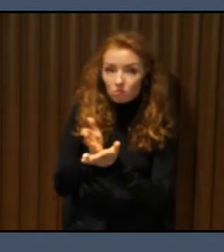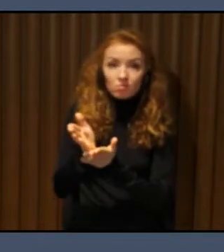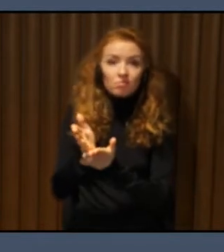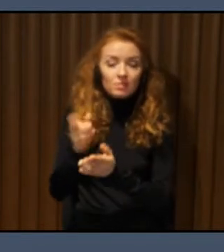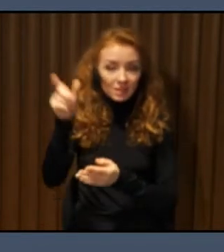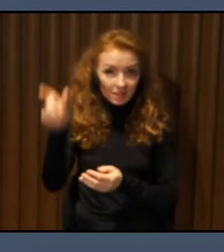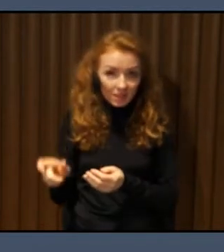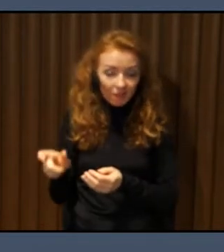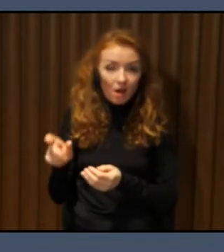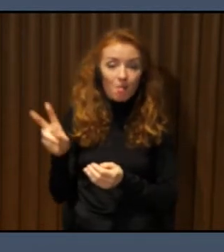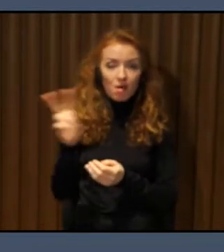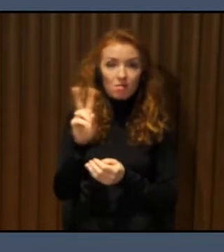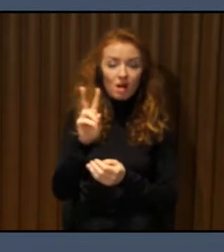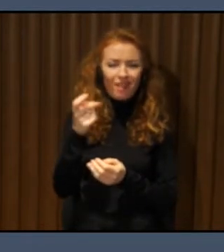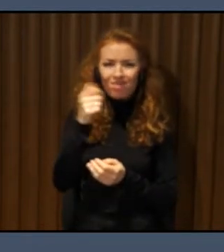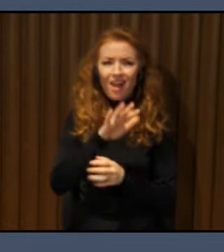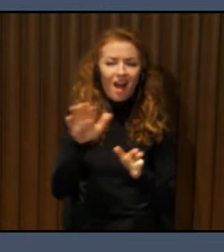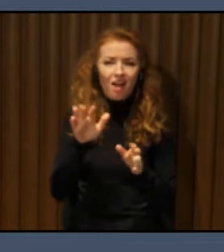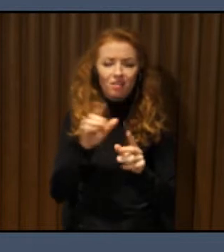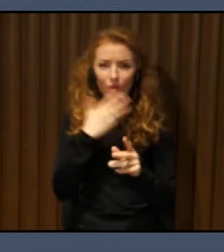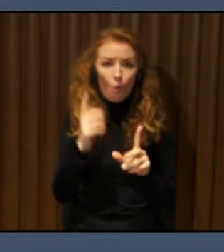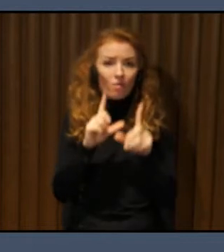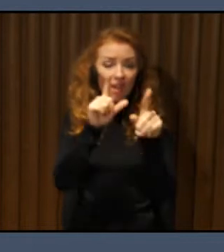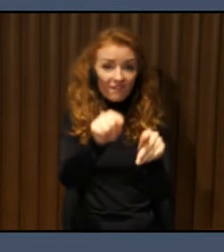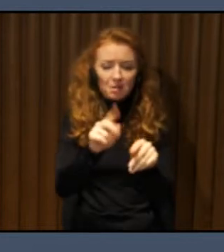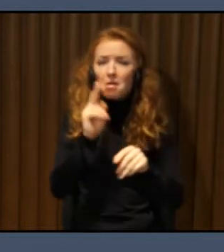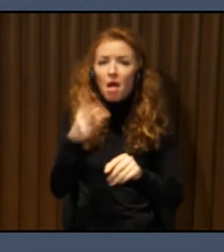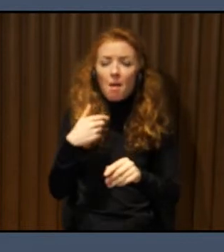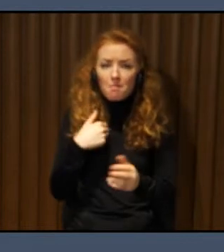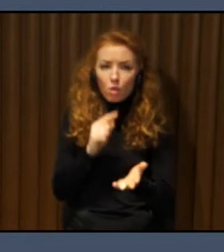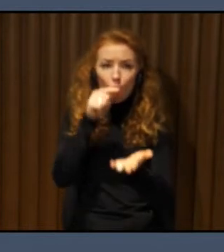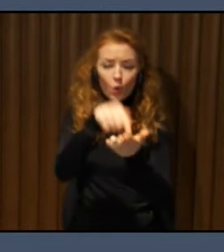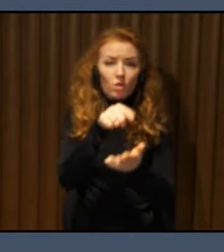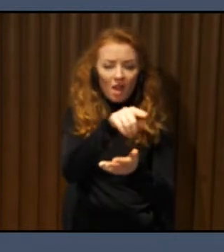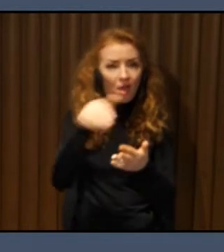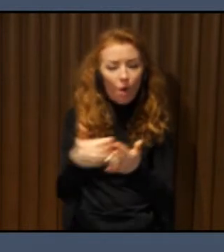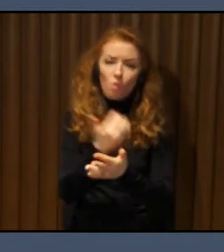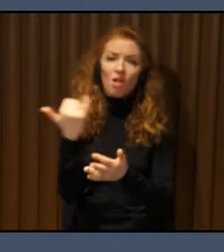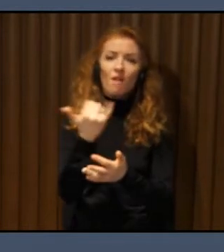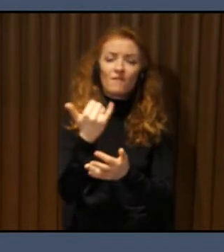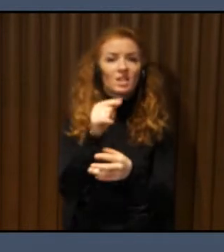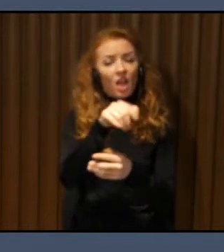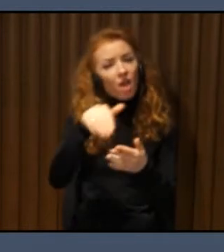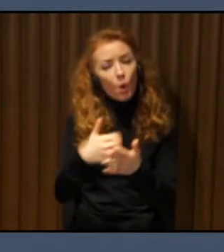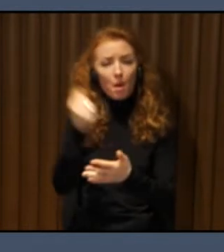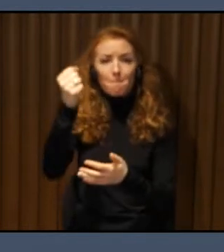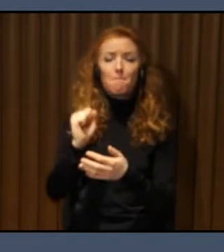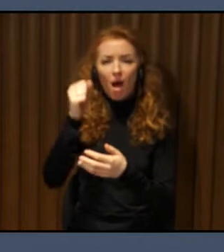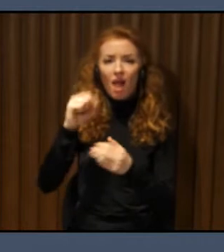blind, how can I get this new bar where my friends are waiting for me? So what we know today is